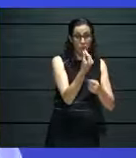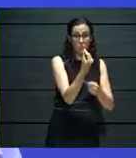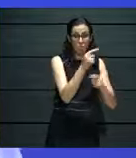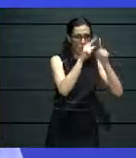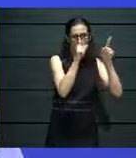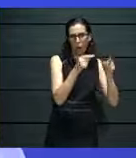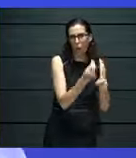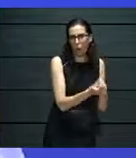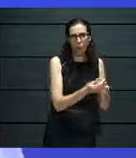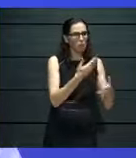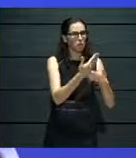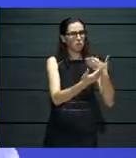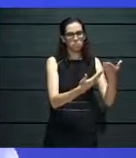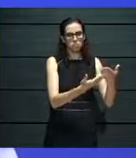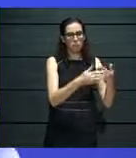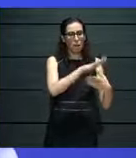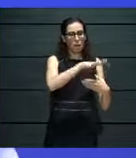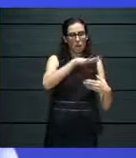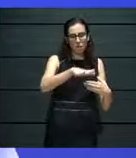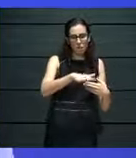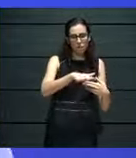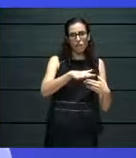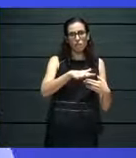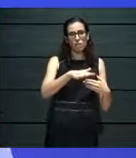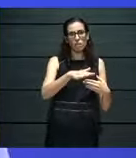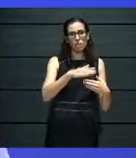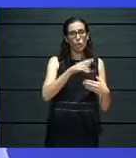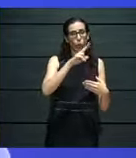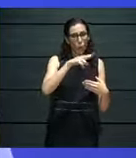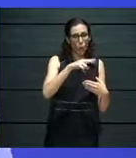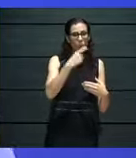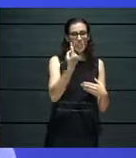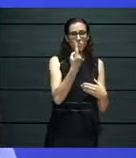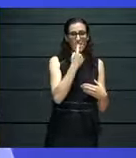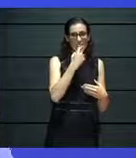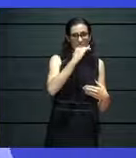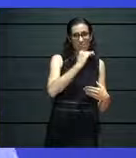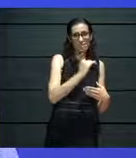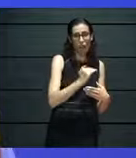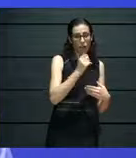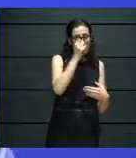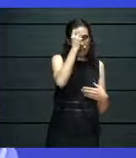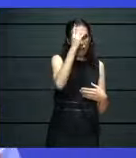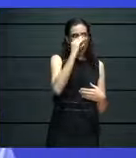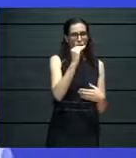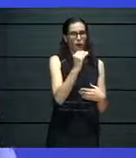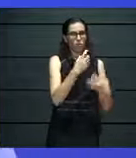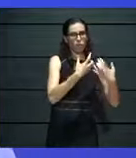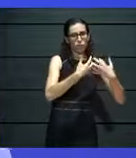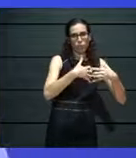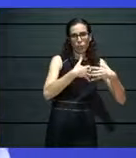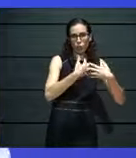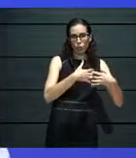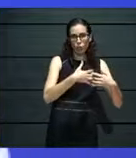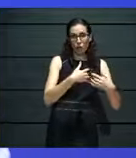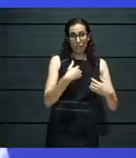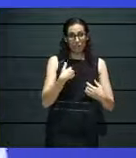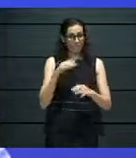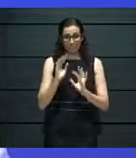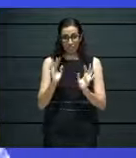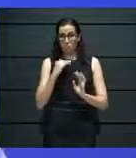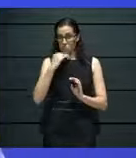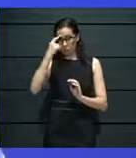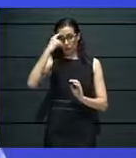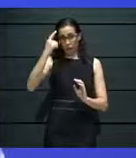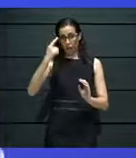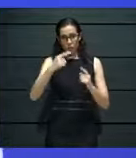with especially young, savvy tech people, who I am not one of those, but understanding and engaging